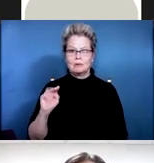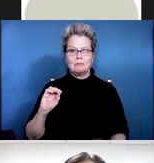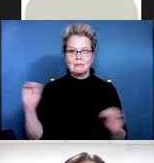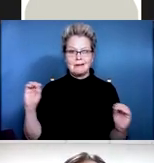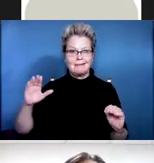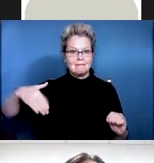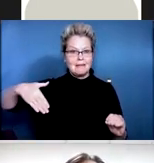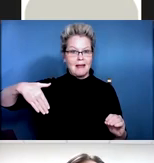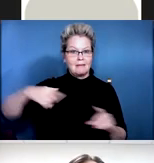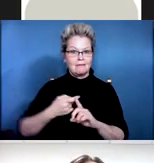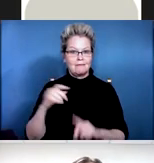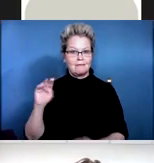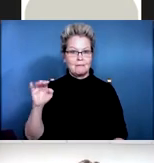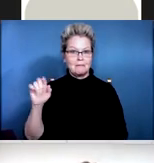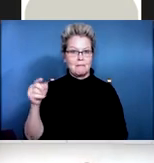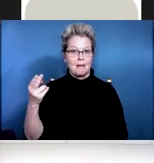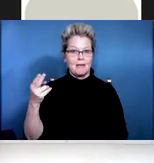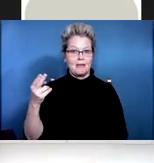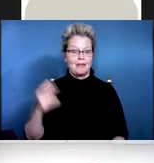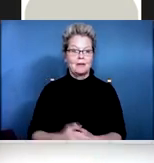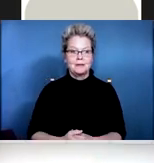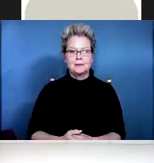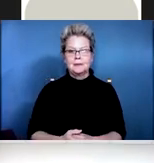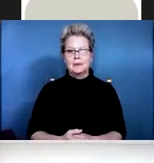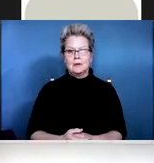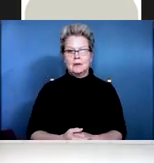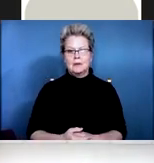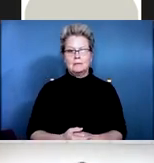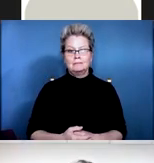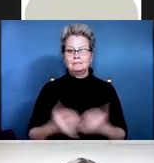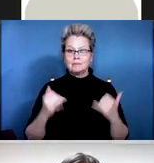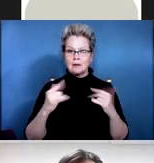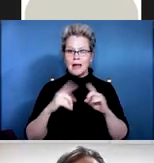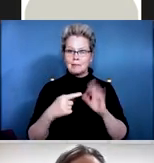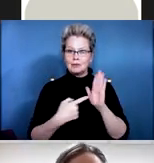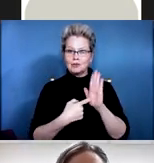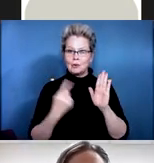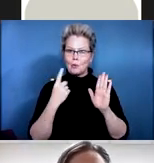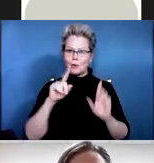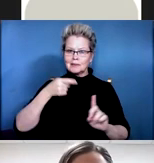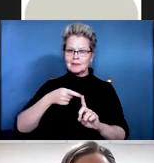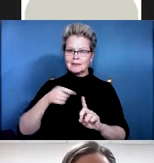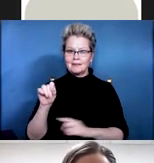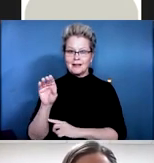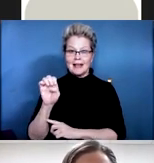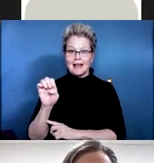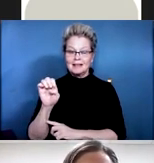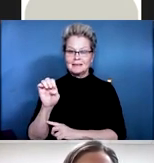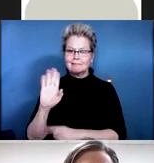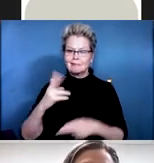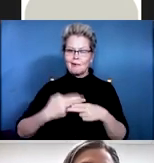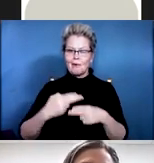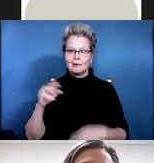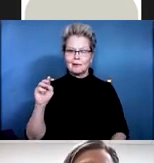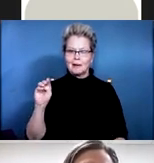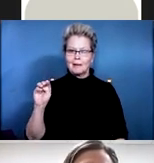Okay. Okay. So, um, we are going to present a case example about, uh, Mr. G and